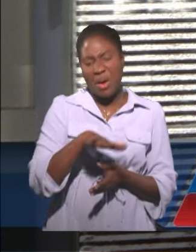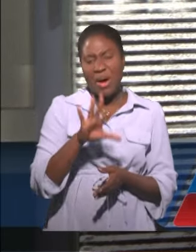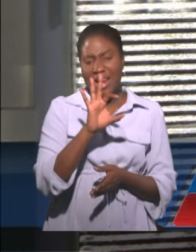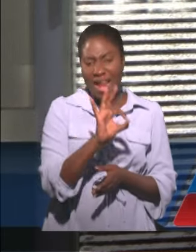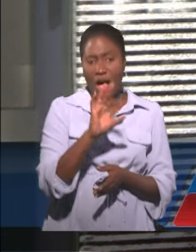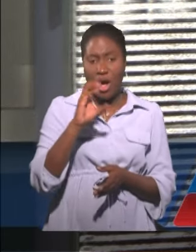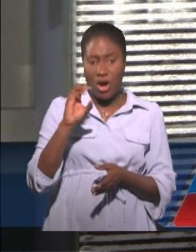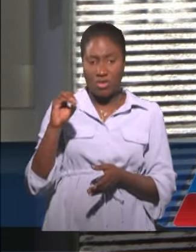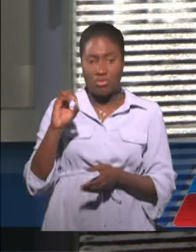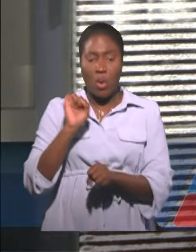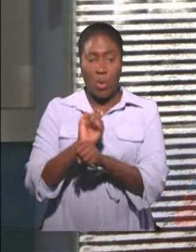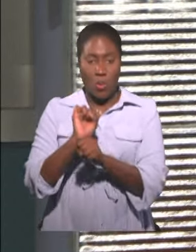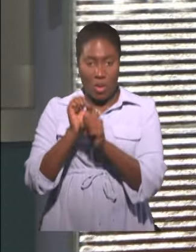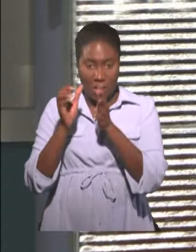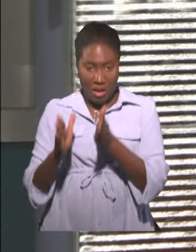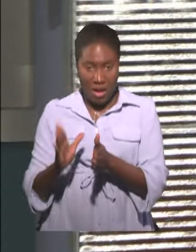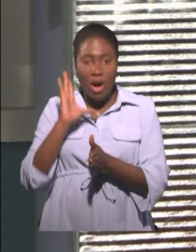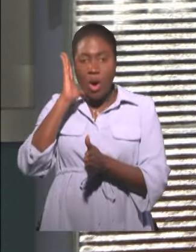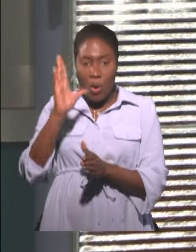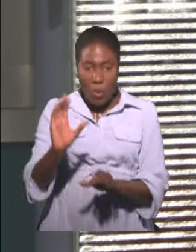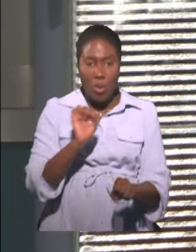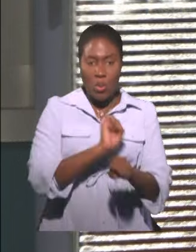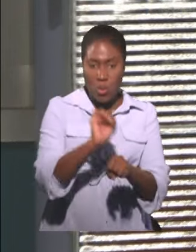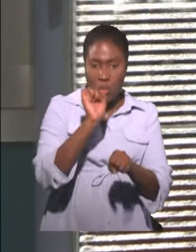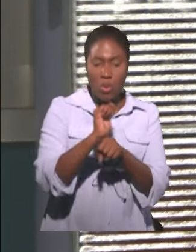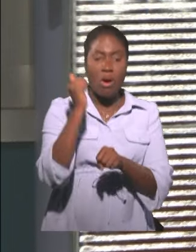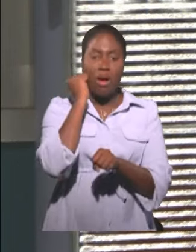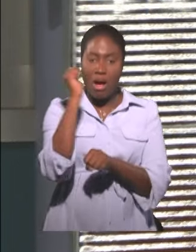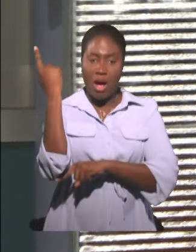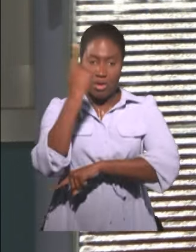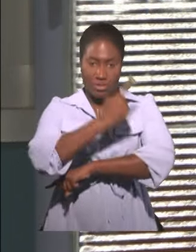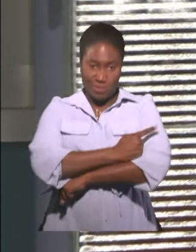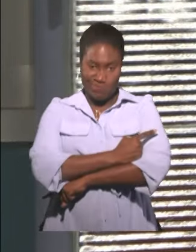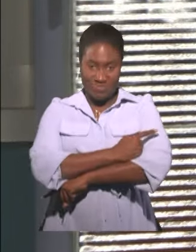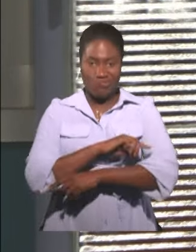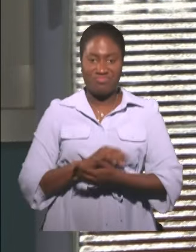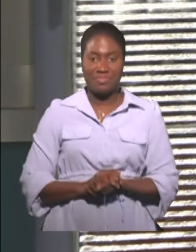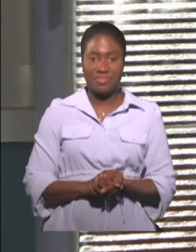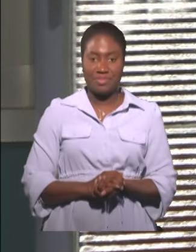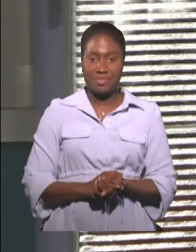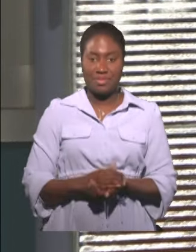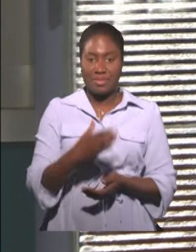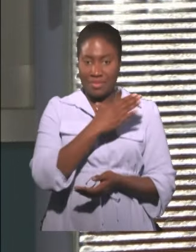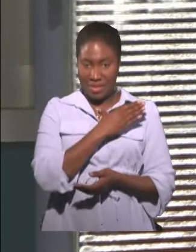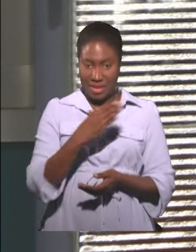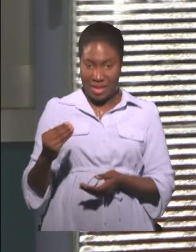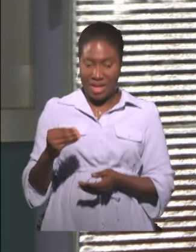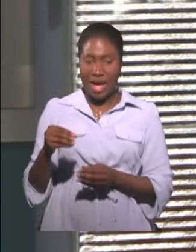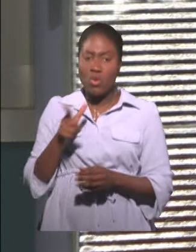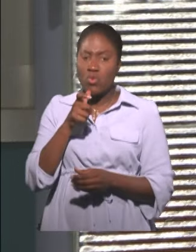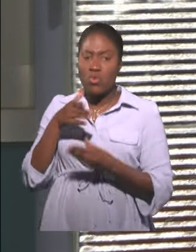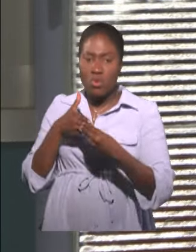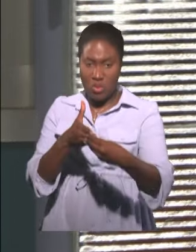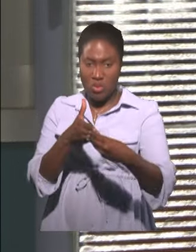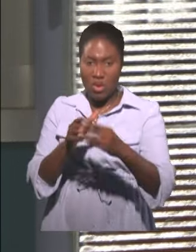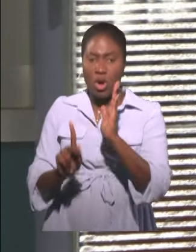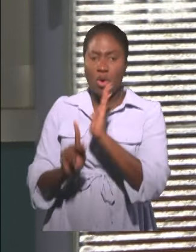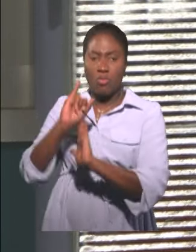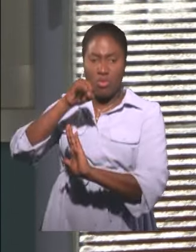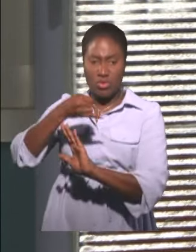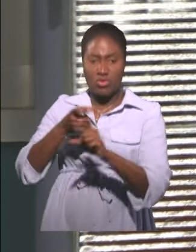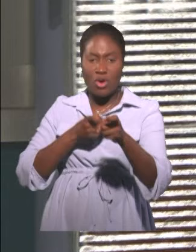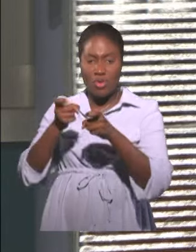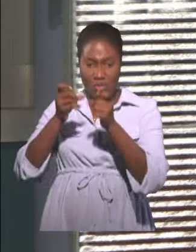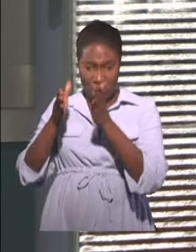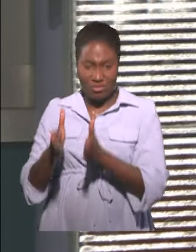workers will be mobilized on each day, managed by the PMO, Project Management Office and Head Office, which